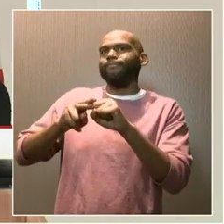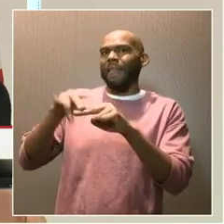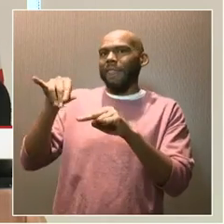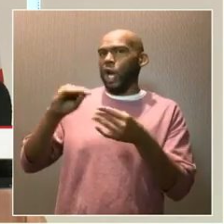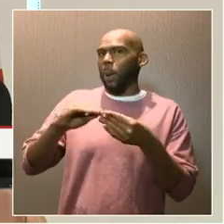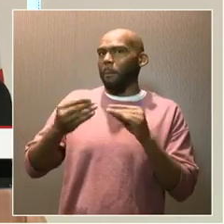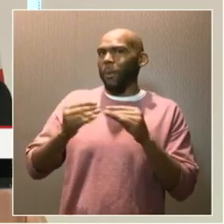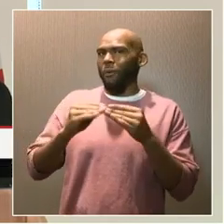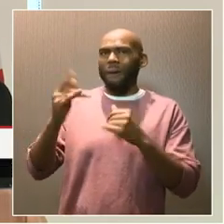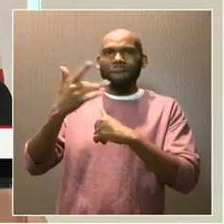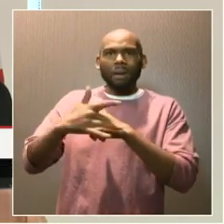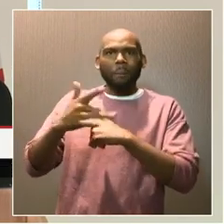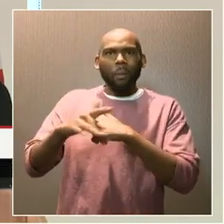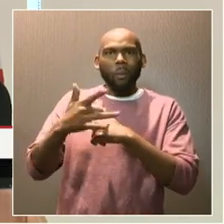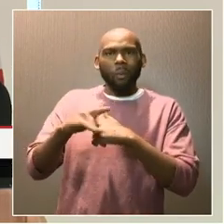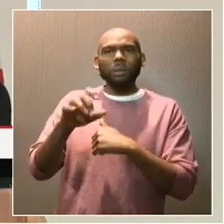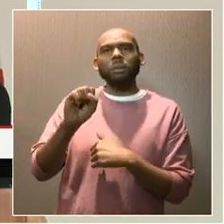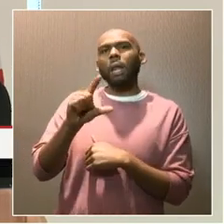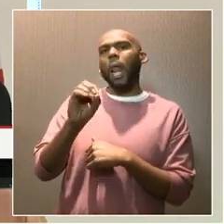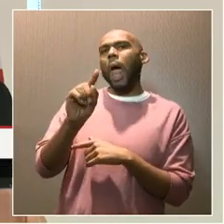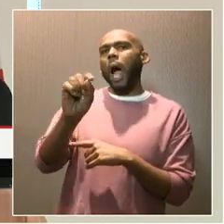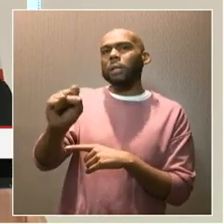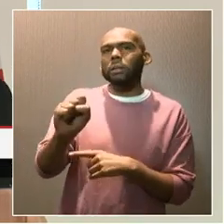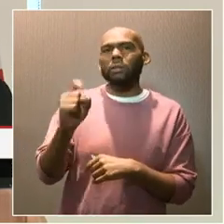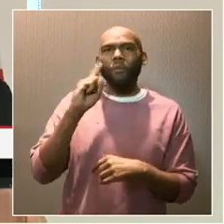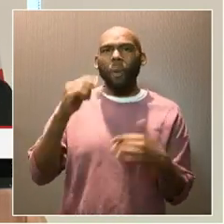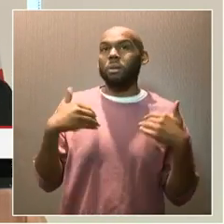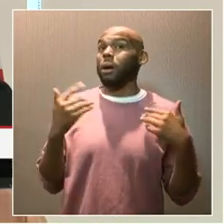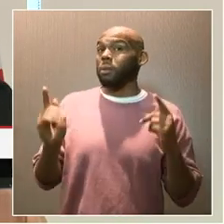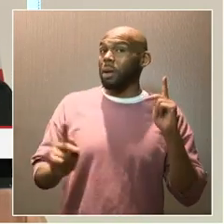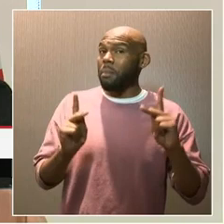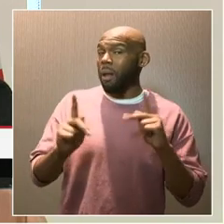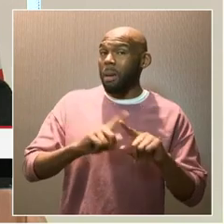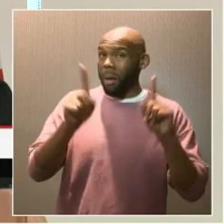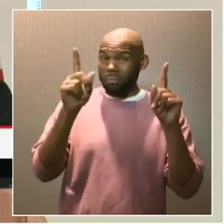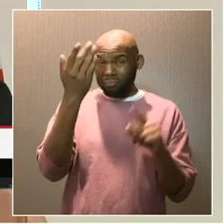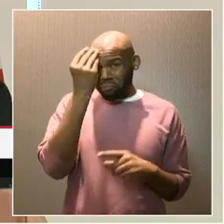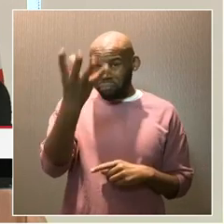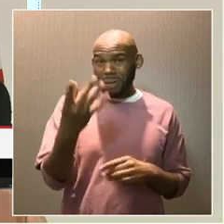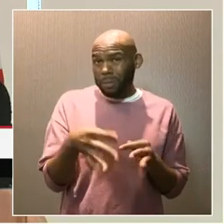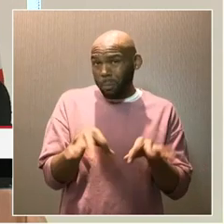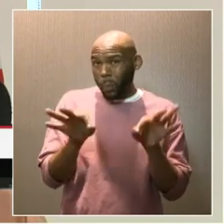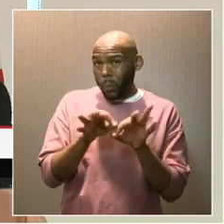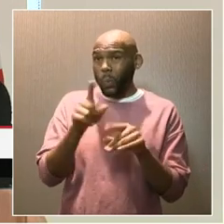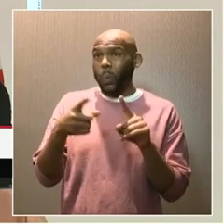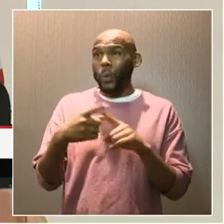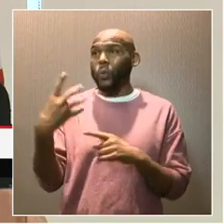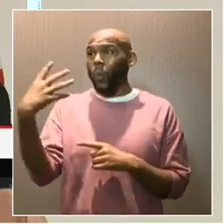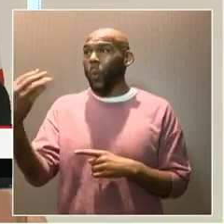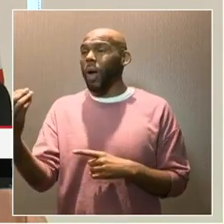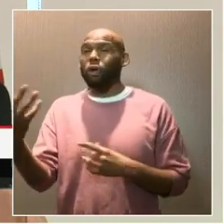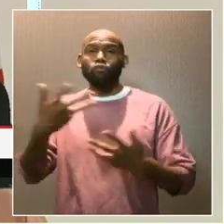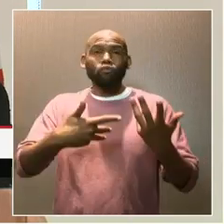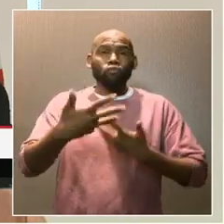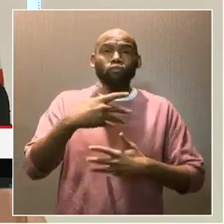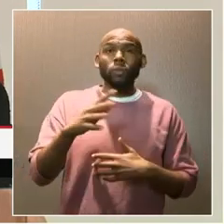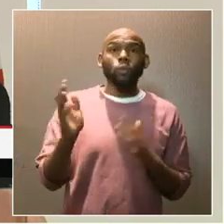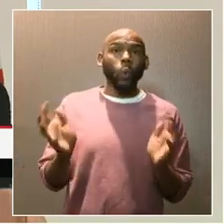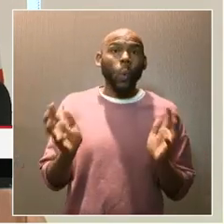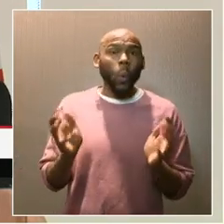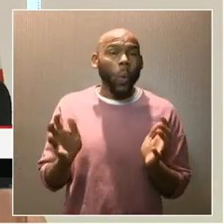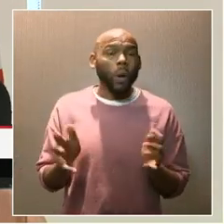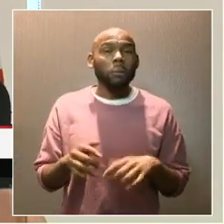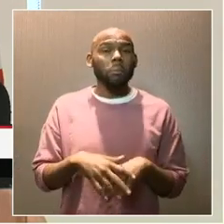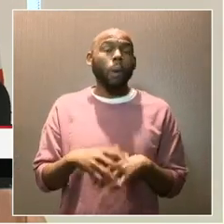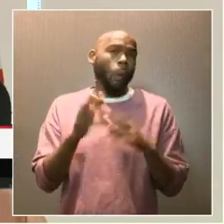of slots that we will have for young people. But it's important that when you're out talking about, and I hope that you're talking